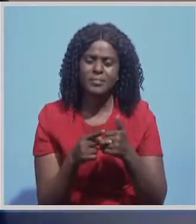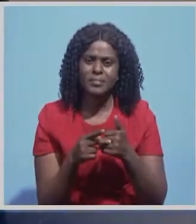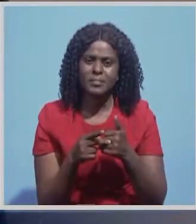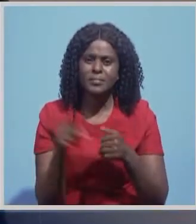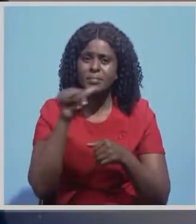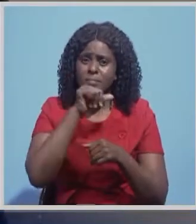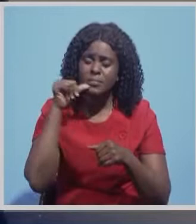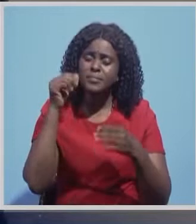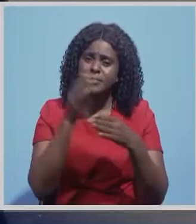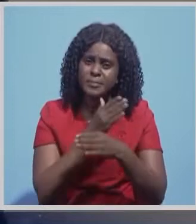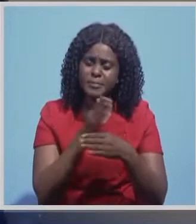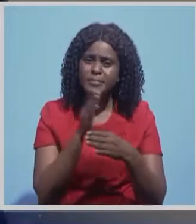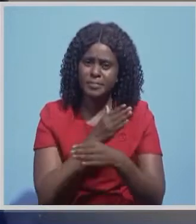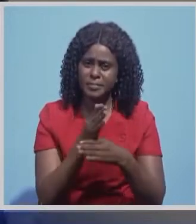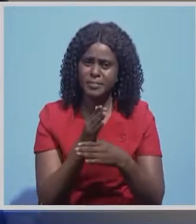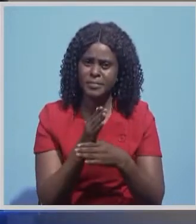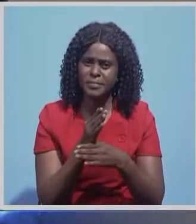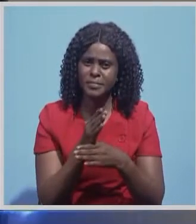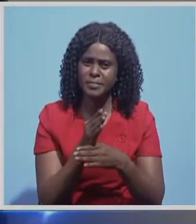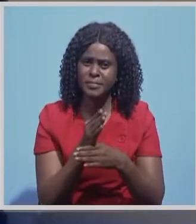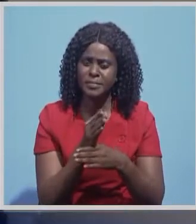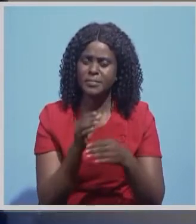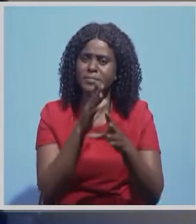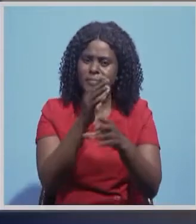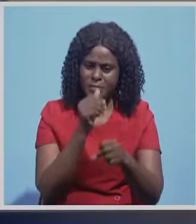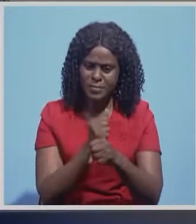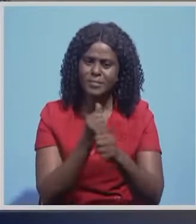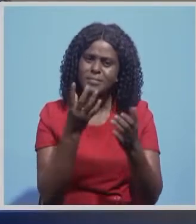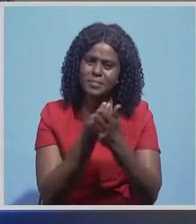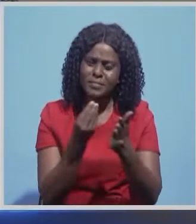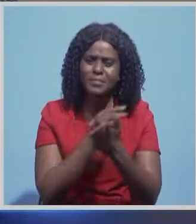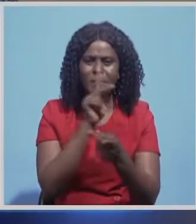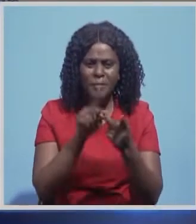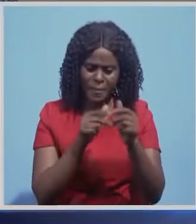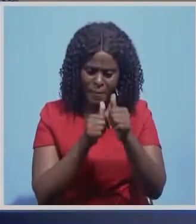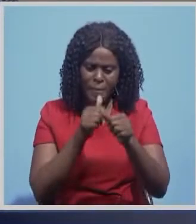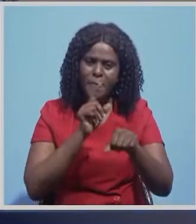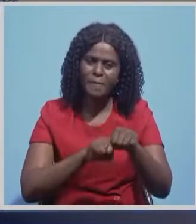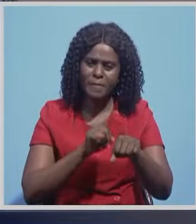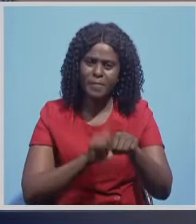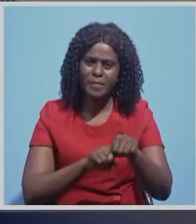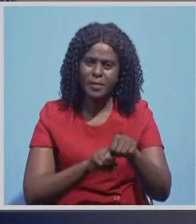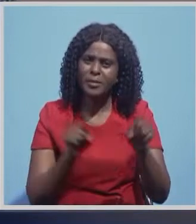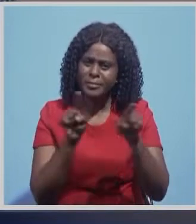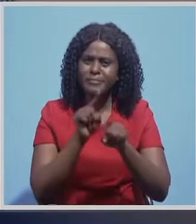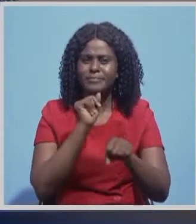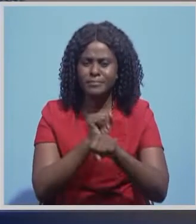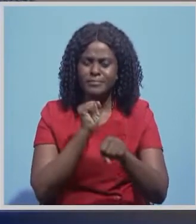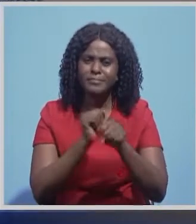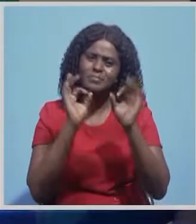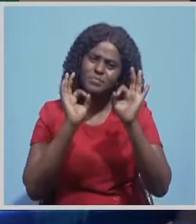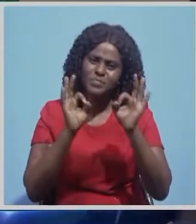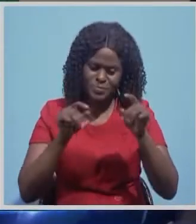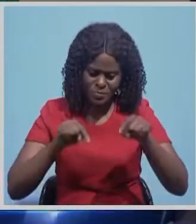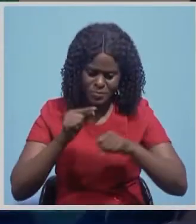agro-dealers are receiving funding on time. We performed very well this year,